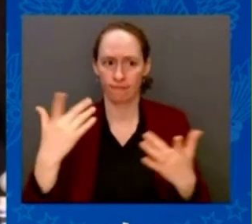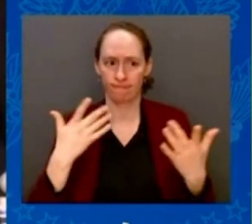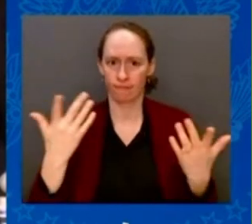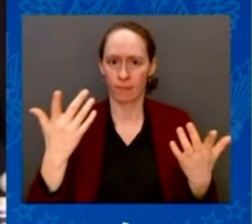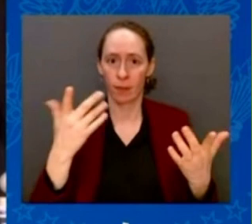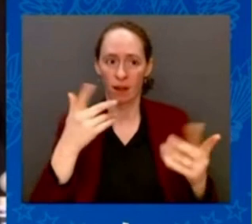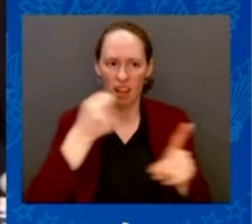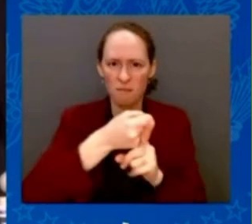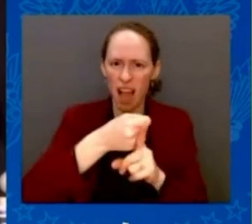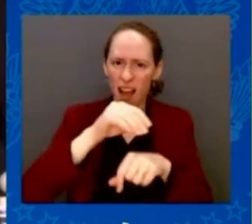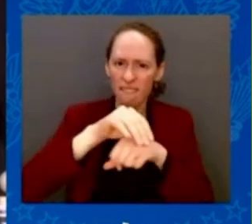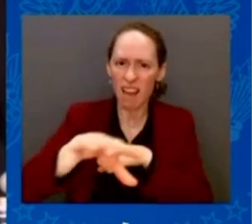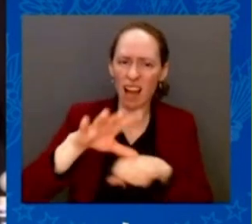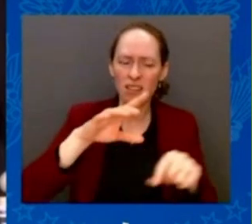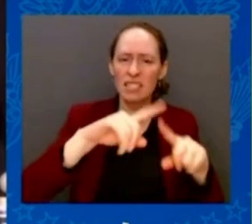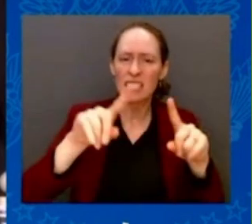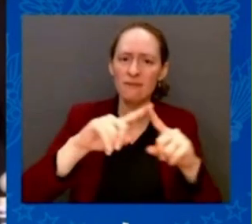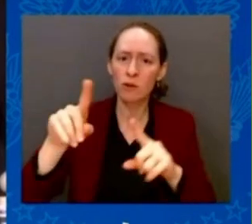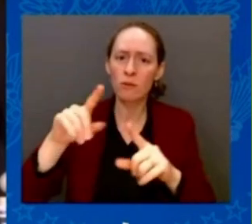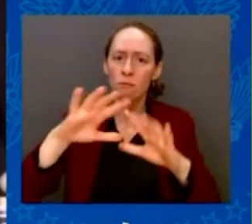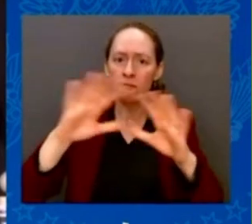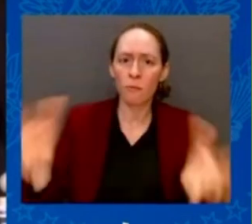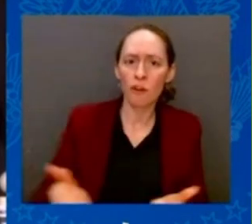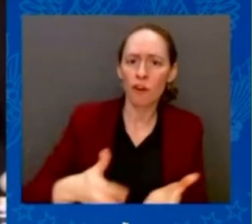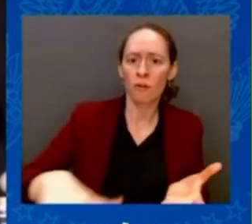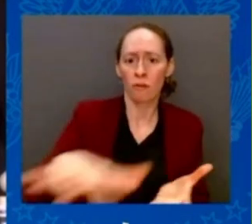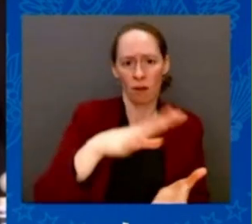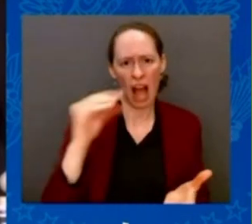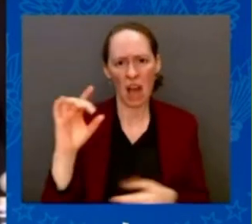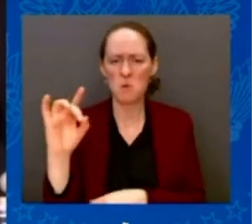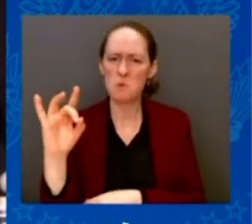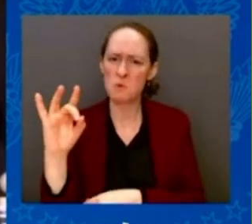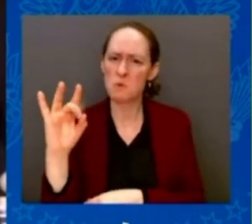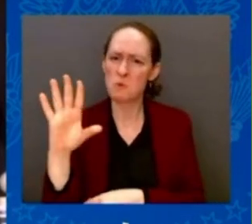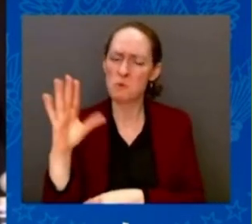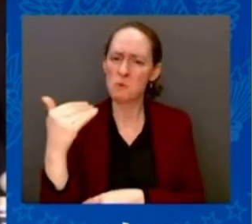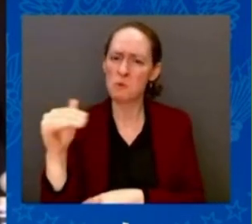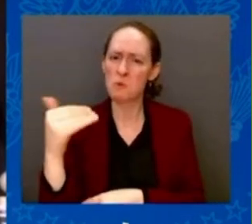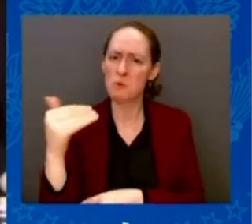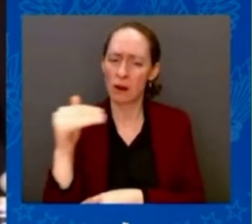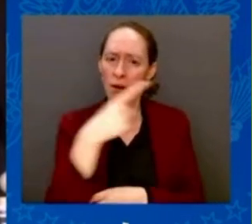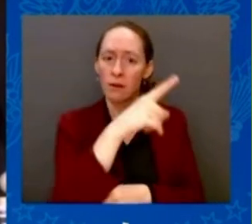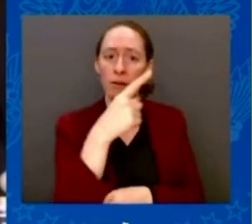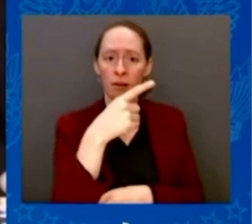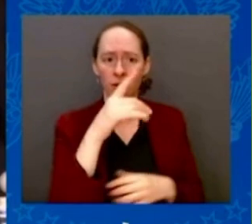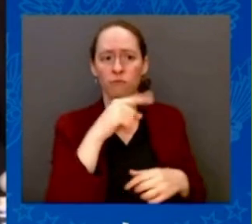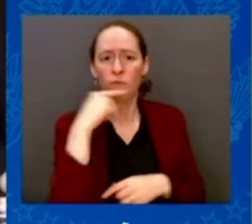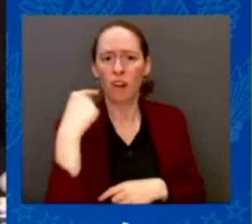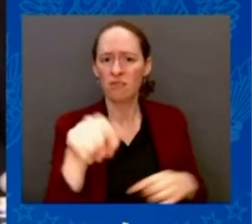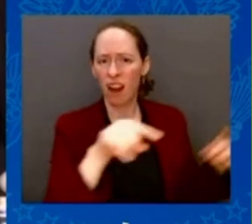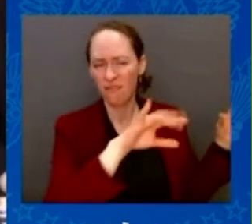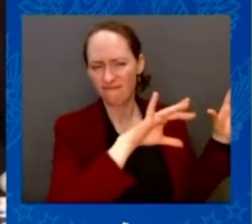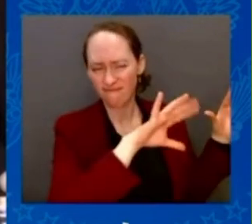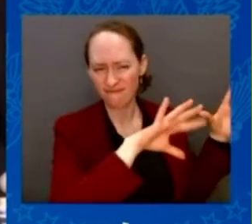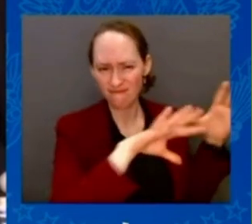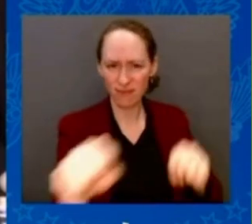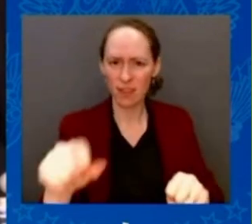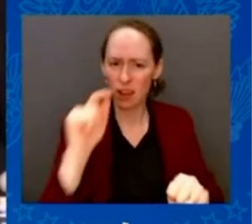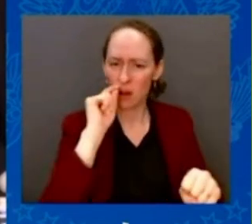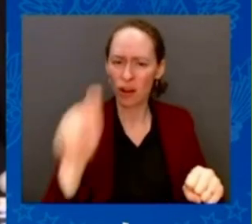of Ukraine which started on February 24 last year. One day later,